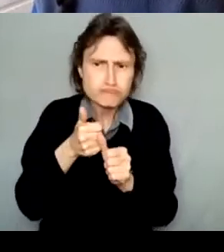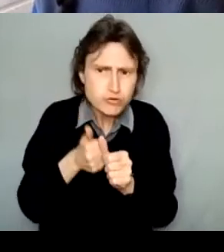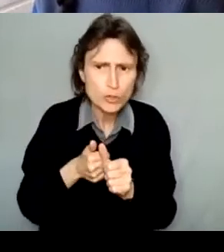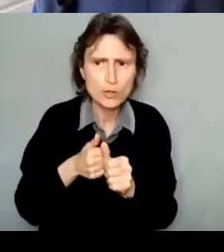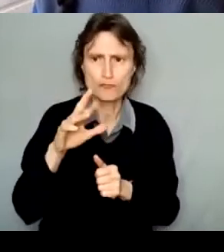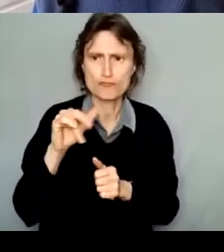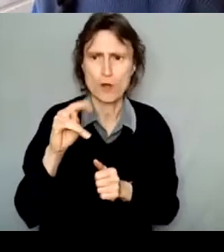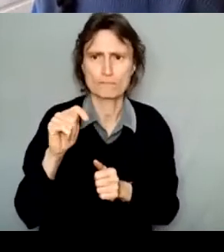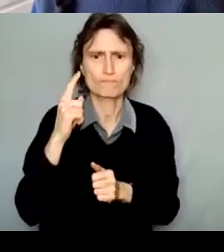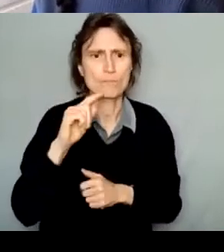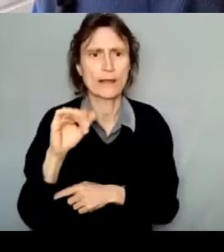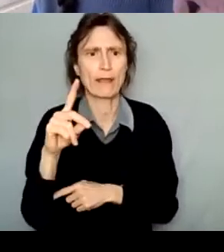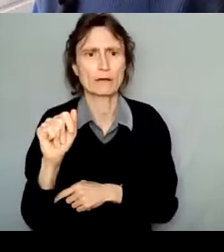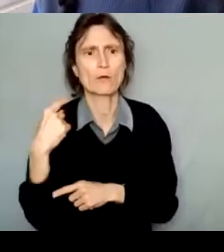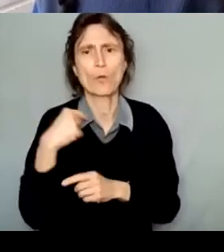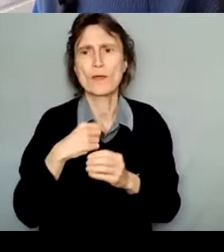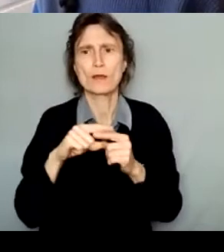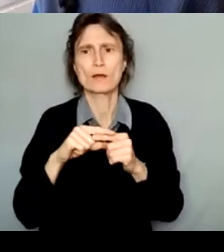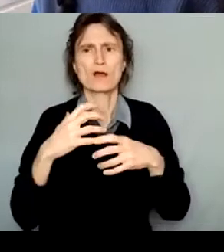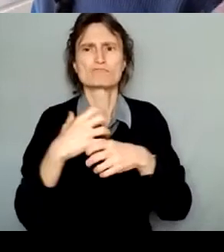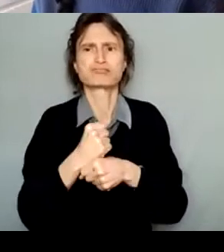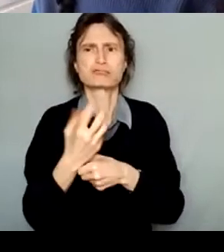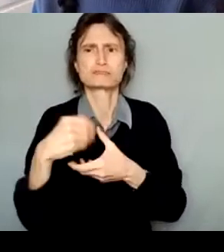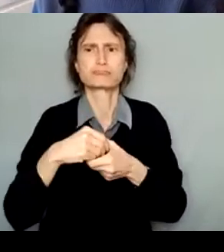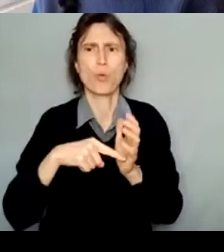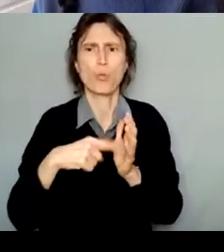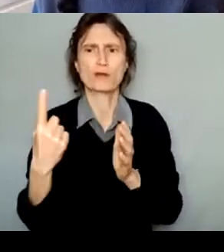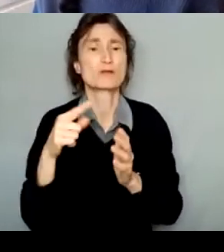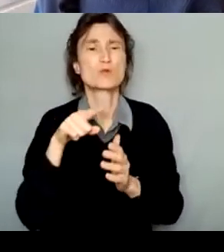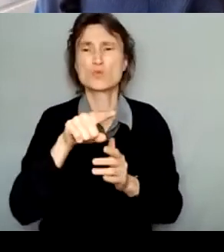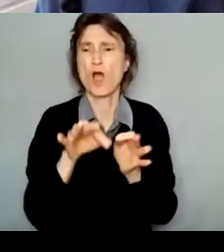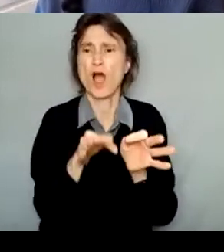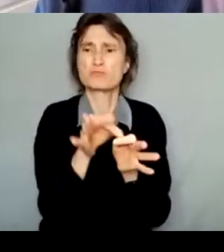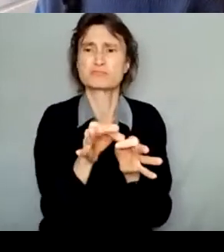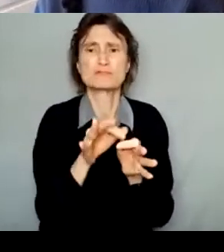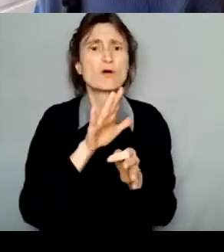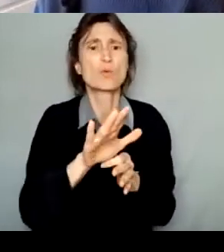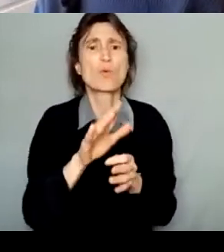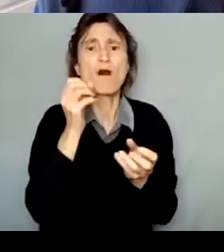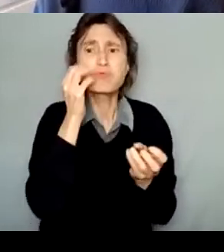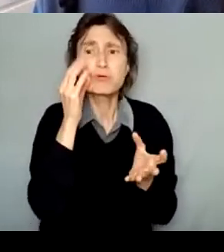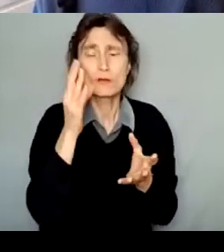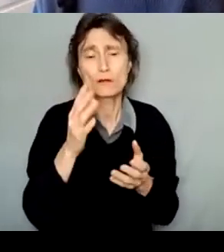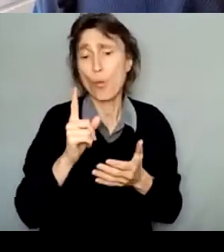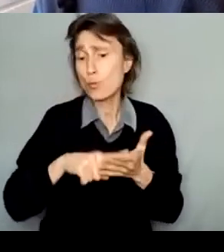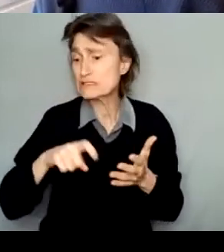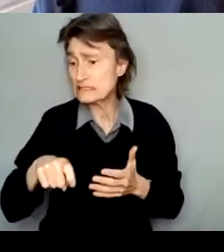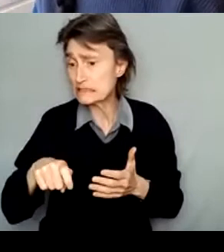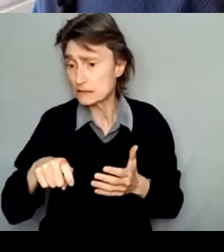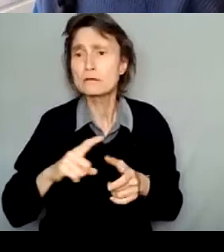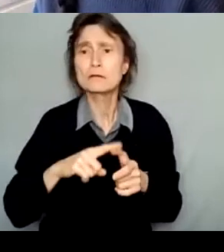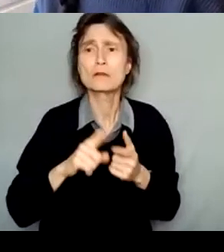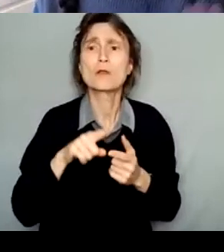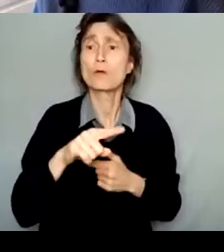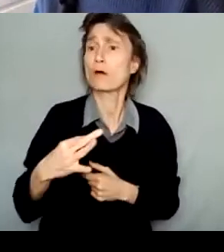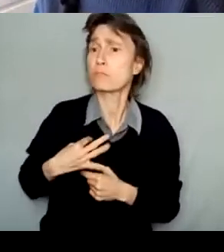submit to CADA. You can simply update this basic information about your practice whenever you need to, and when you go to apply